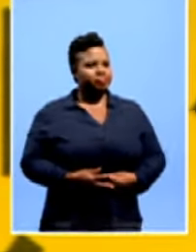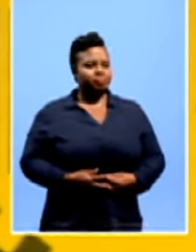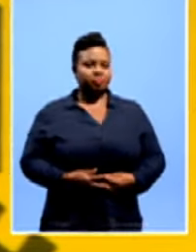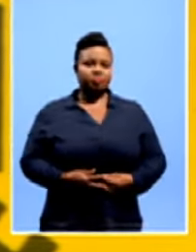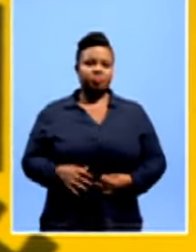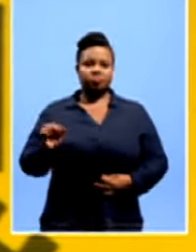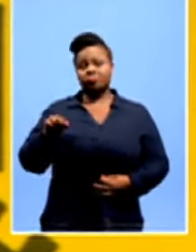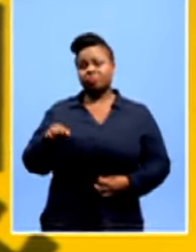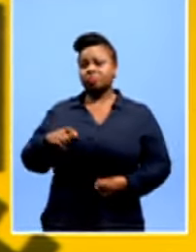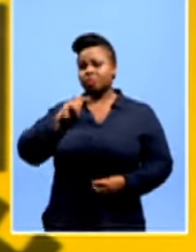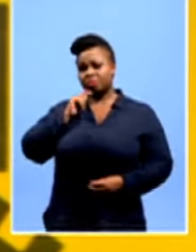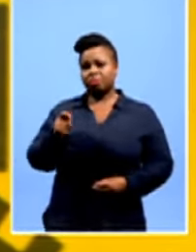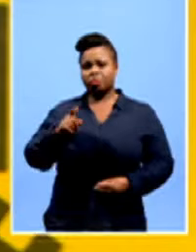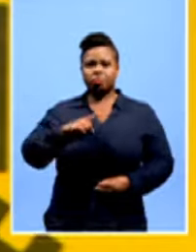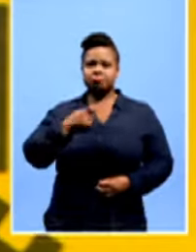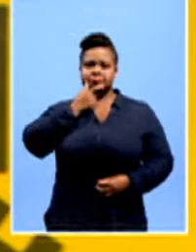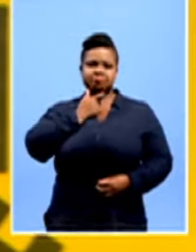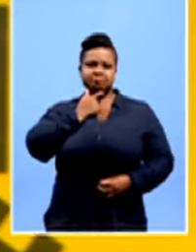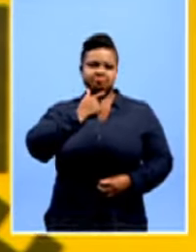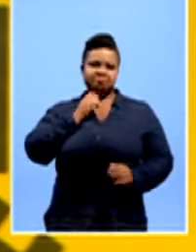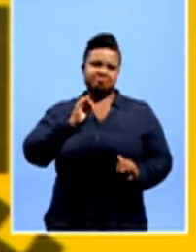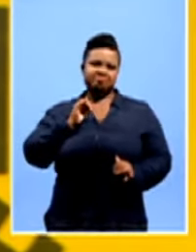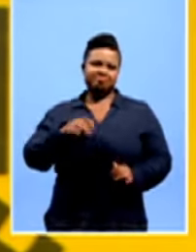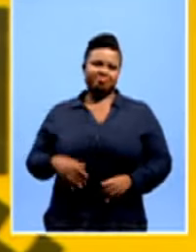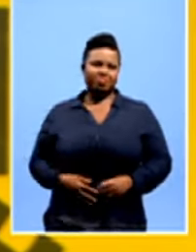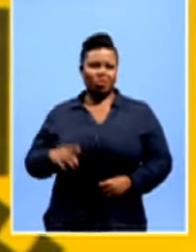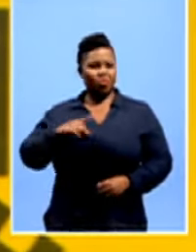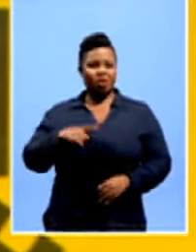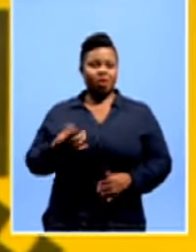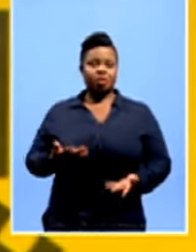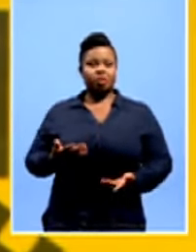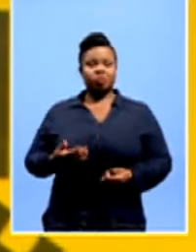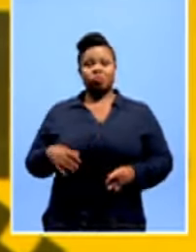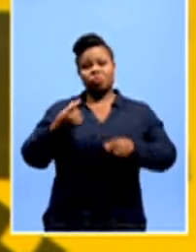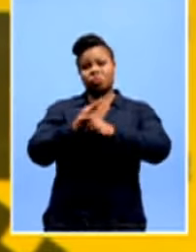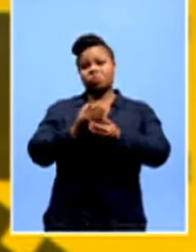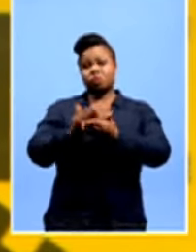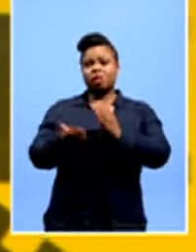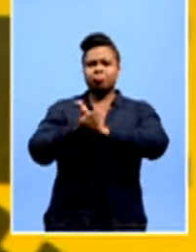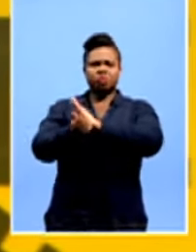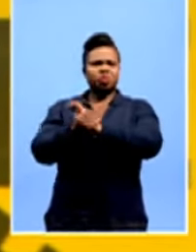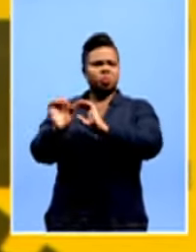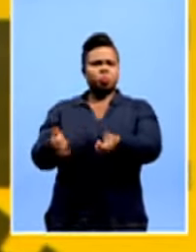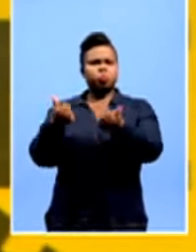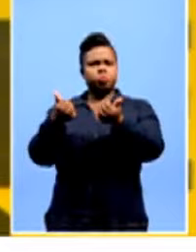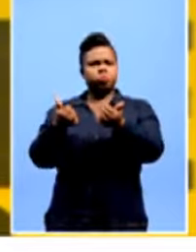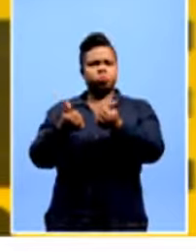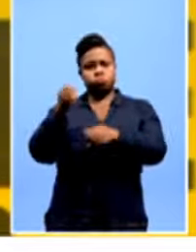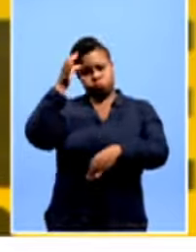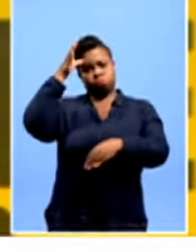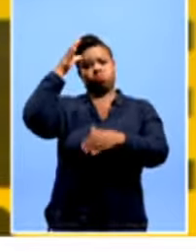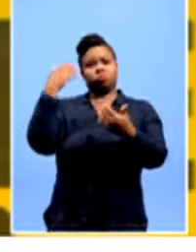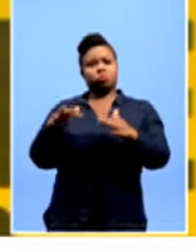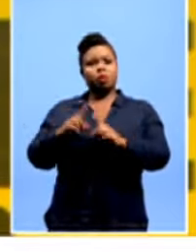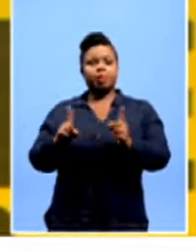Of course, I mean, for me, it's very sad that we get sportsmen of that caliber. We've gone through the processes and meanwhile,